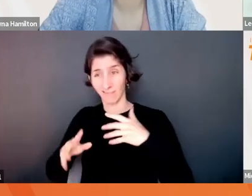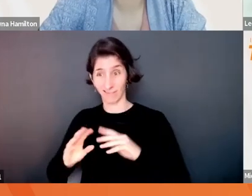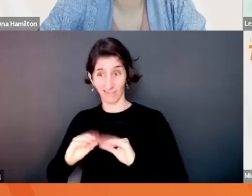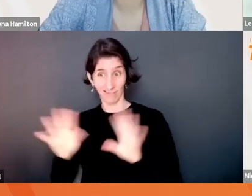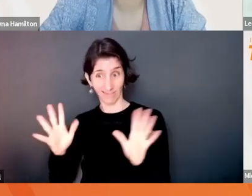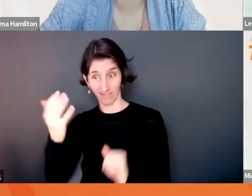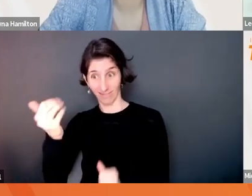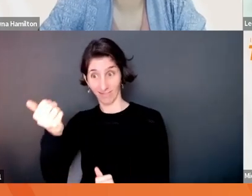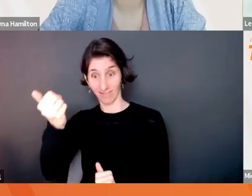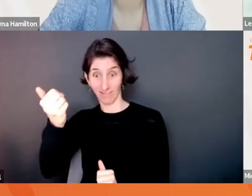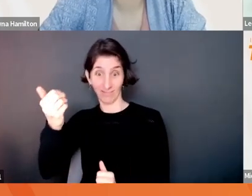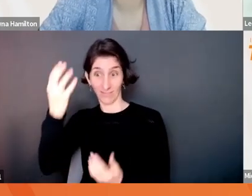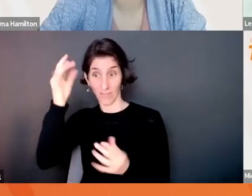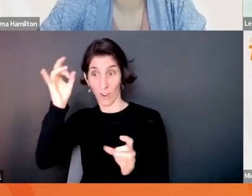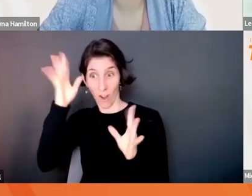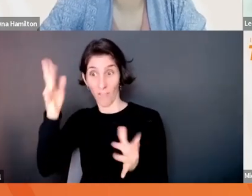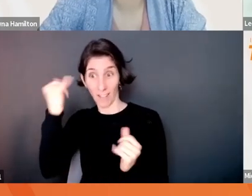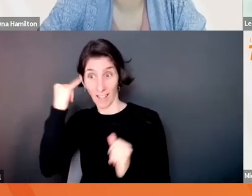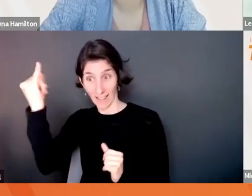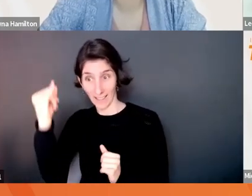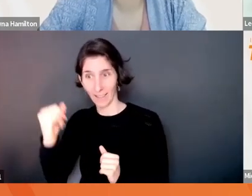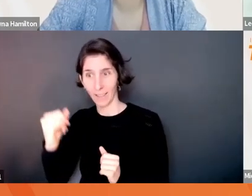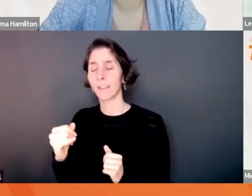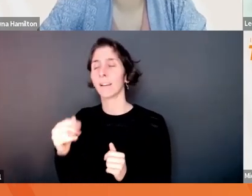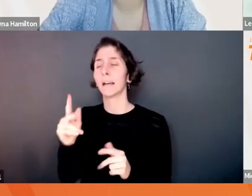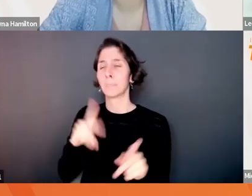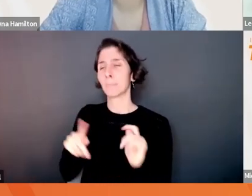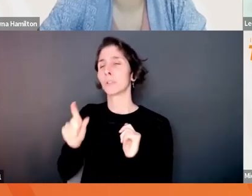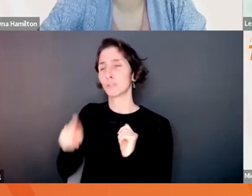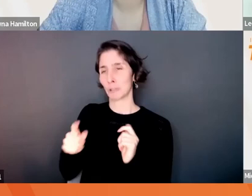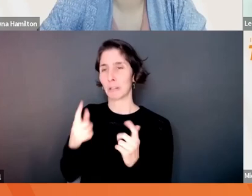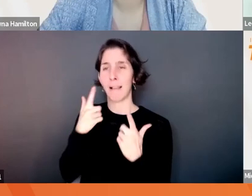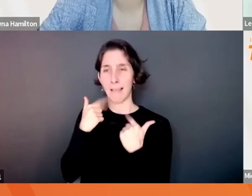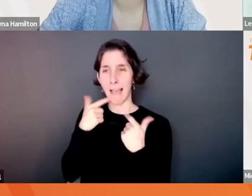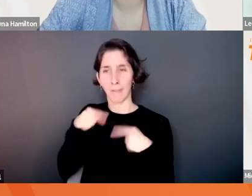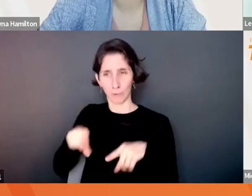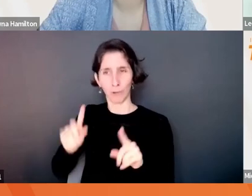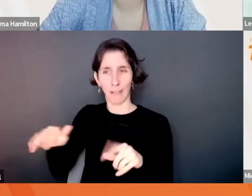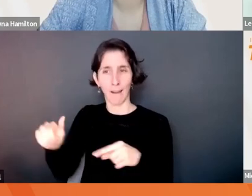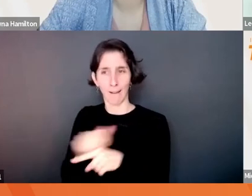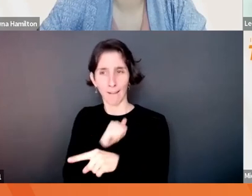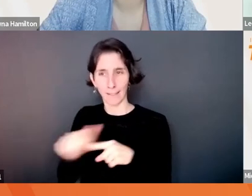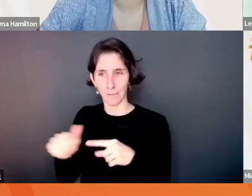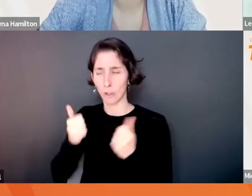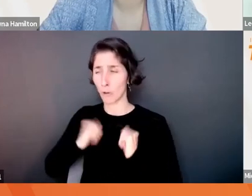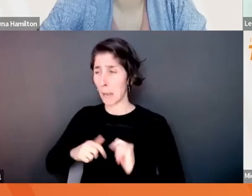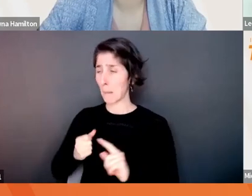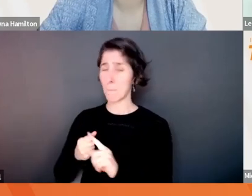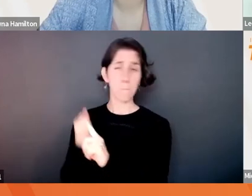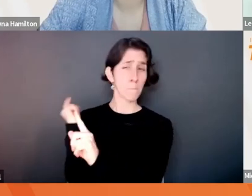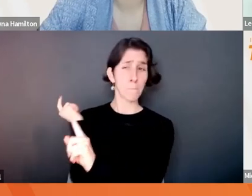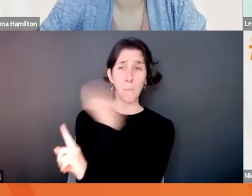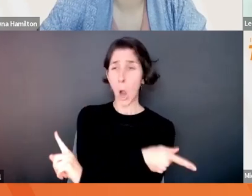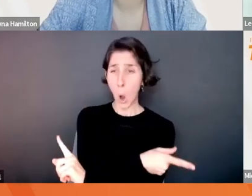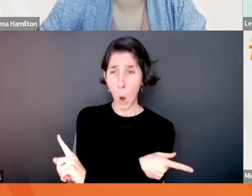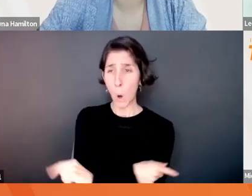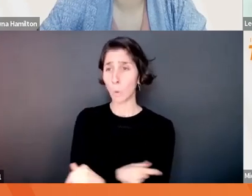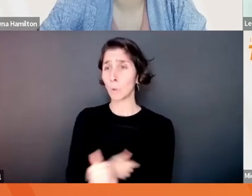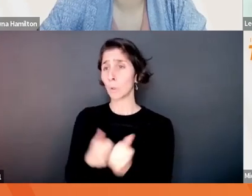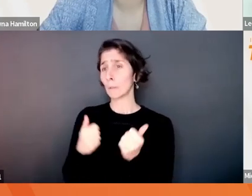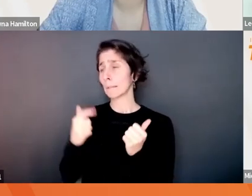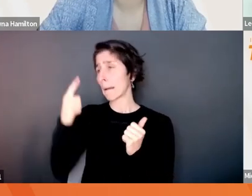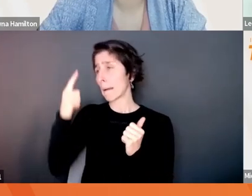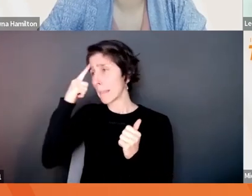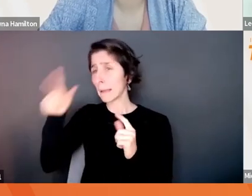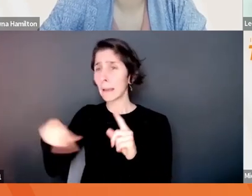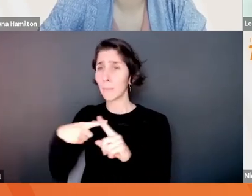Right. And so you're really trying to people really should laugh because you're trying to go like really absurd. So think illegally, think things